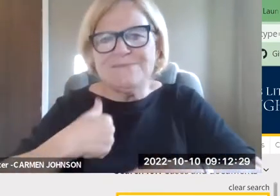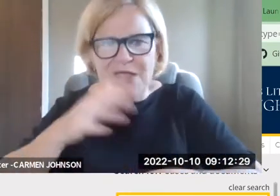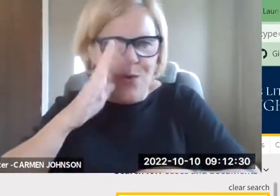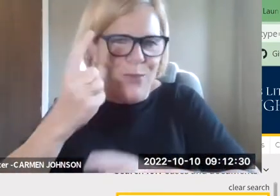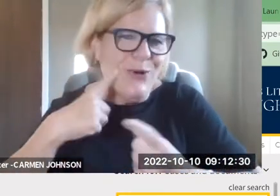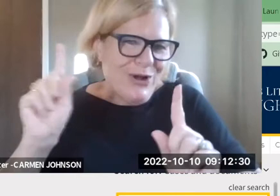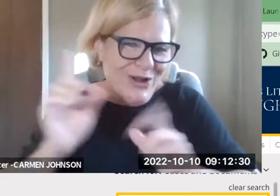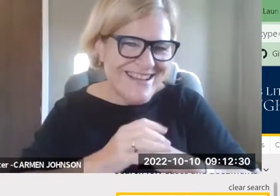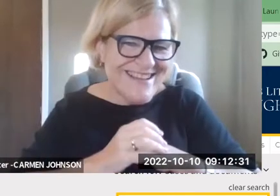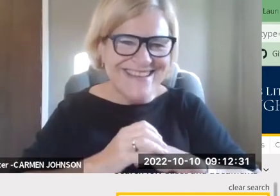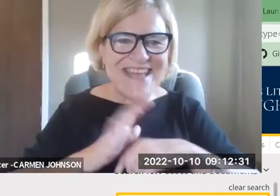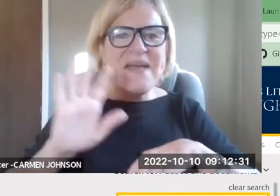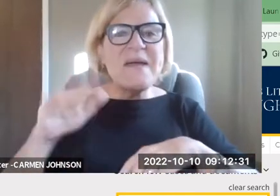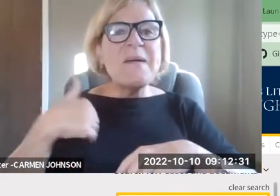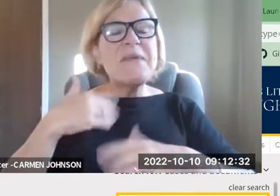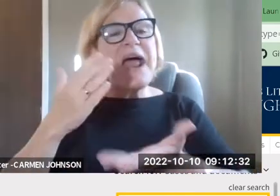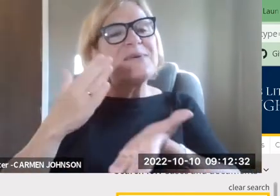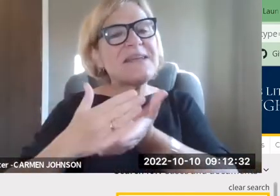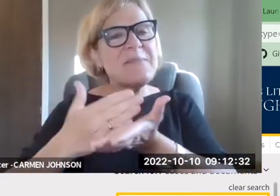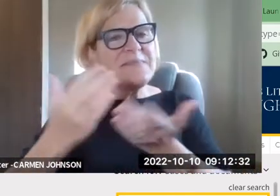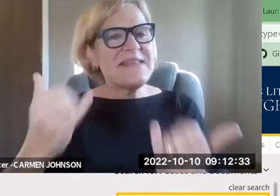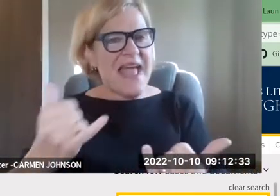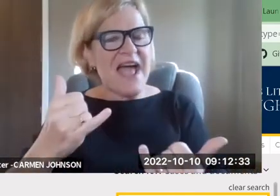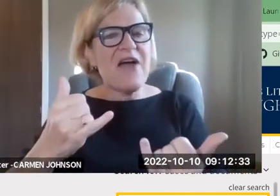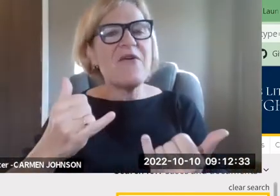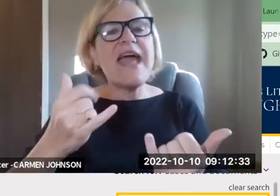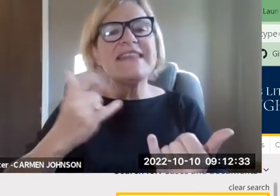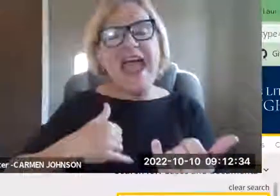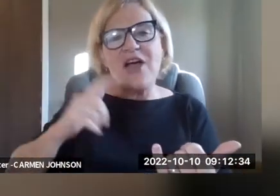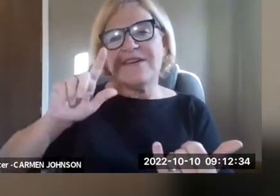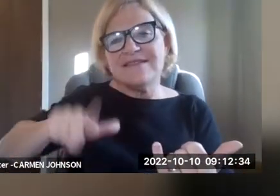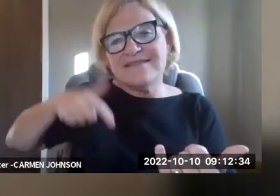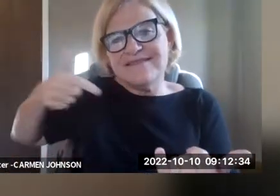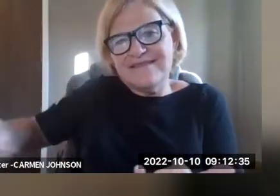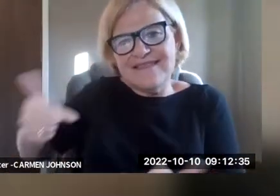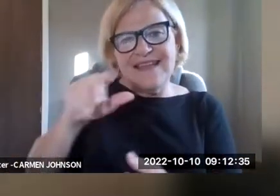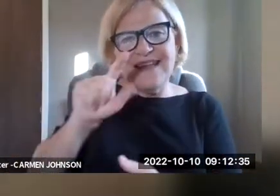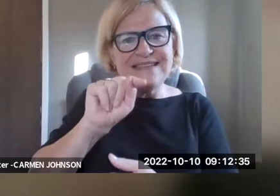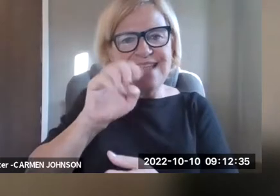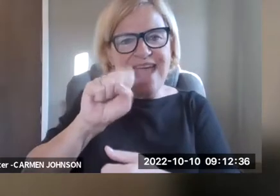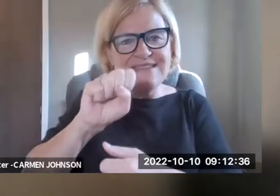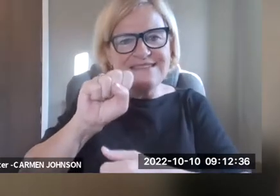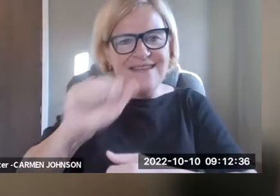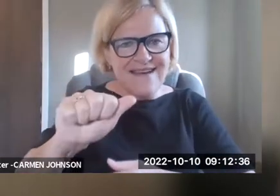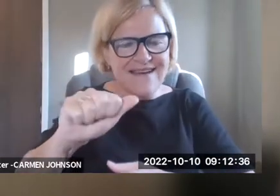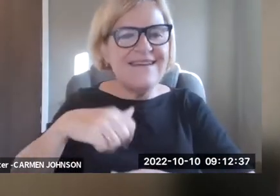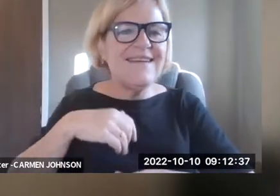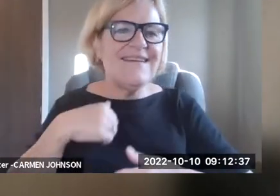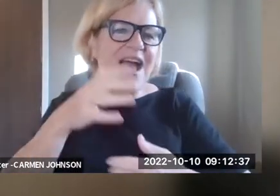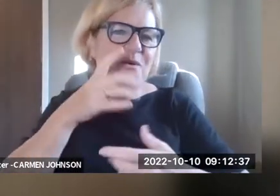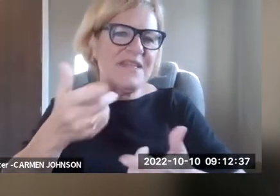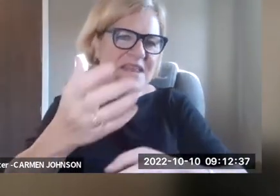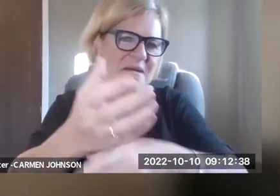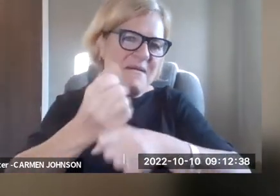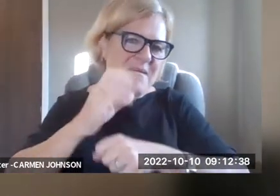for us to get onto the, to the meat of today's webinar. So I'll stop sharing. You'll just have to trust me that that would work. So I think I'll stop at